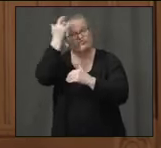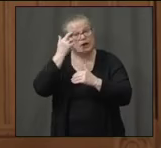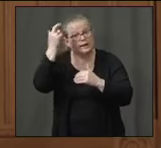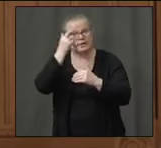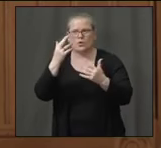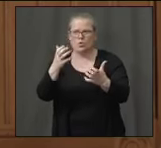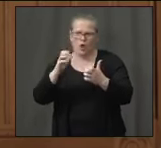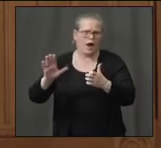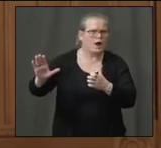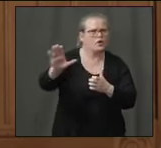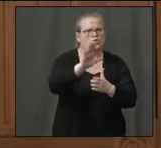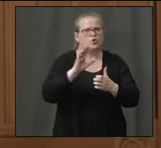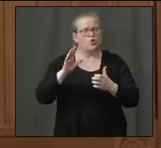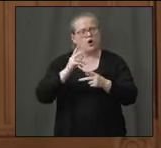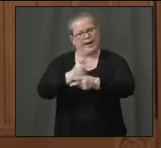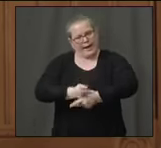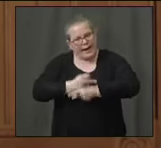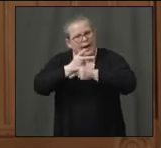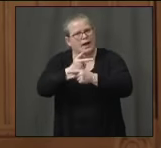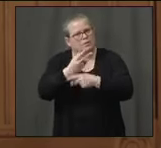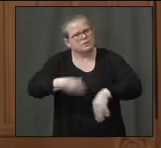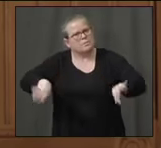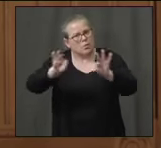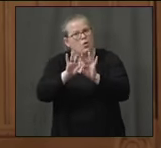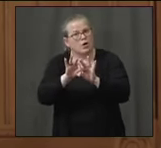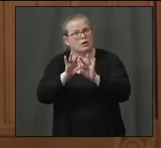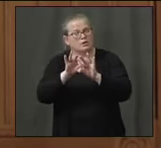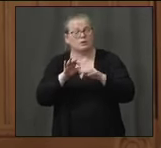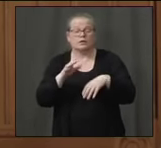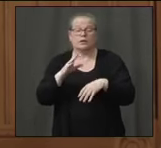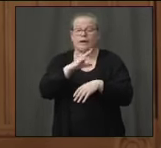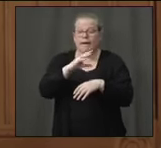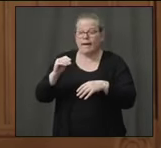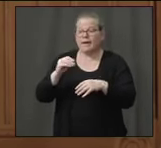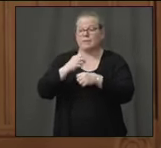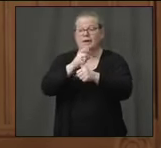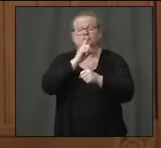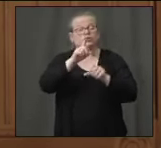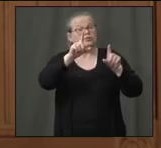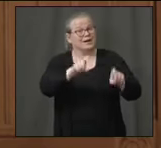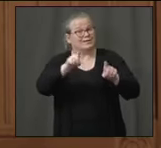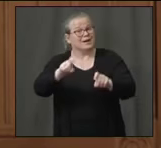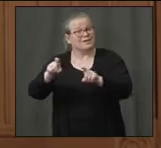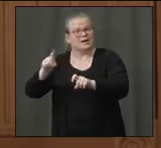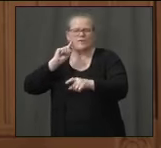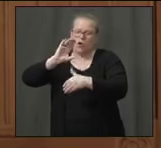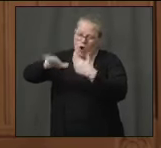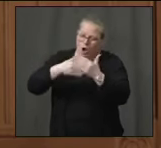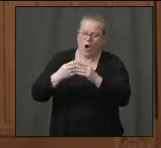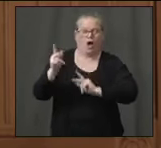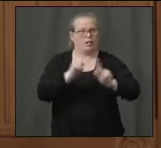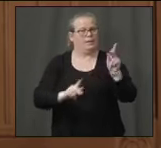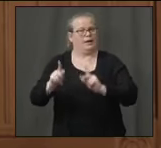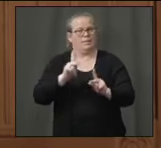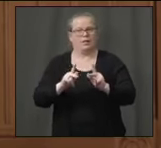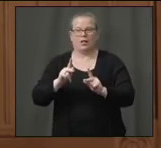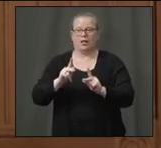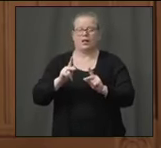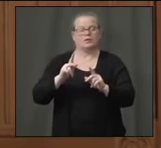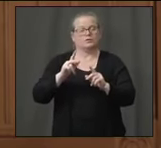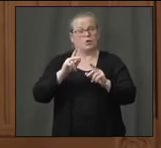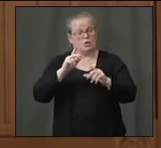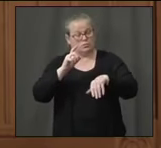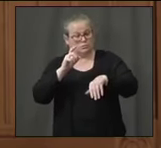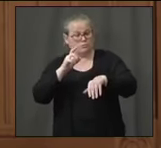it's about also how we can channel and use the tests to get all of our citizens in Connecticut to have the best care, the necessary care at the right